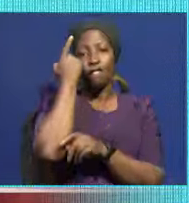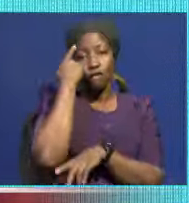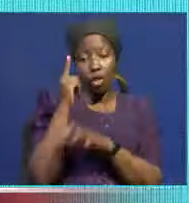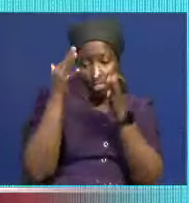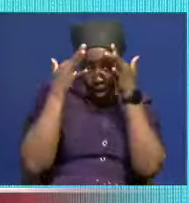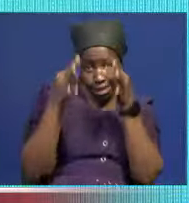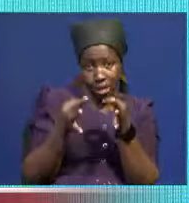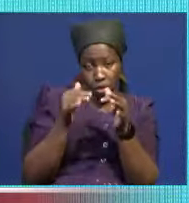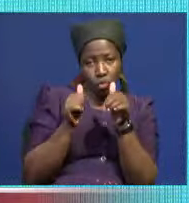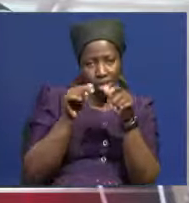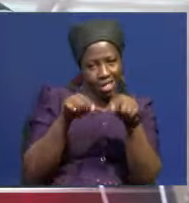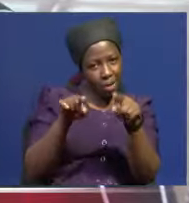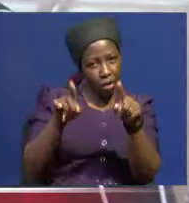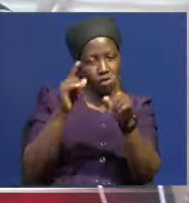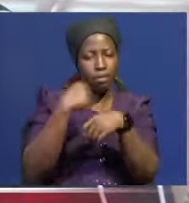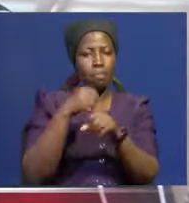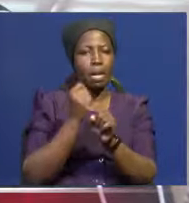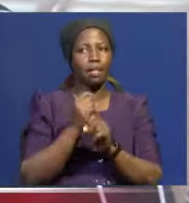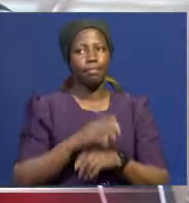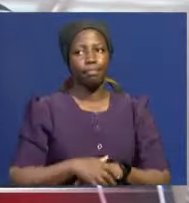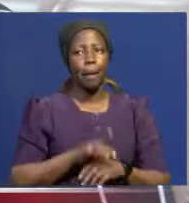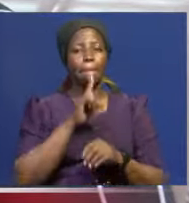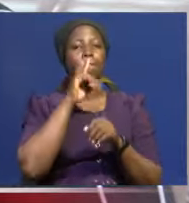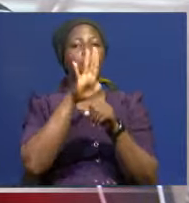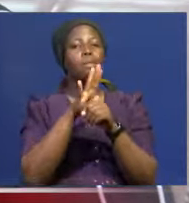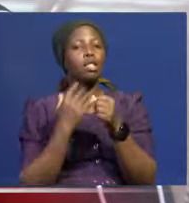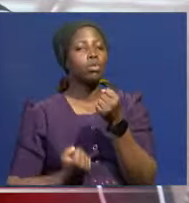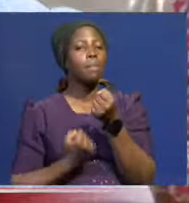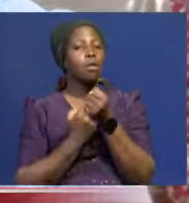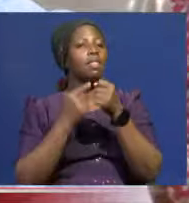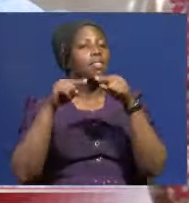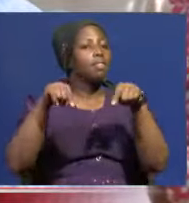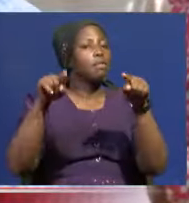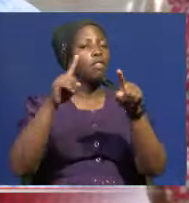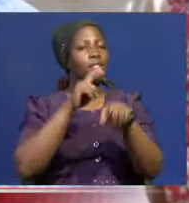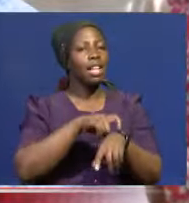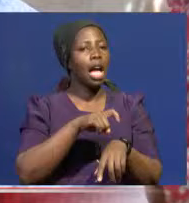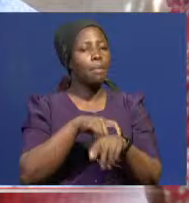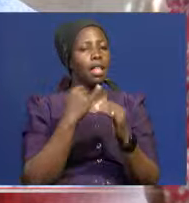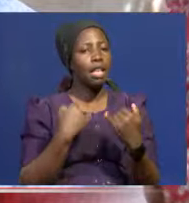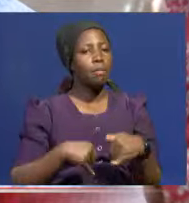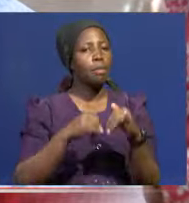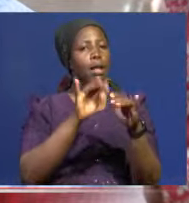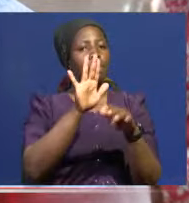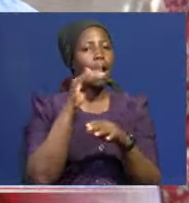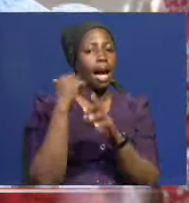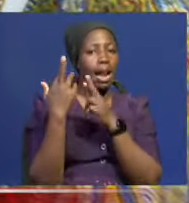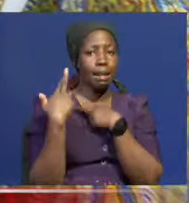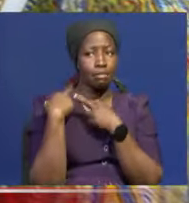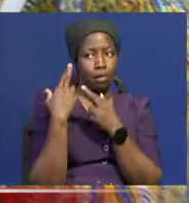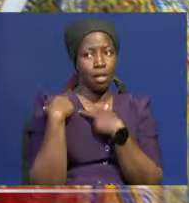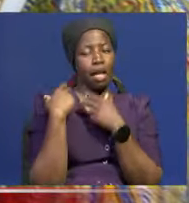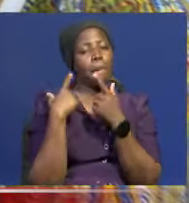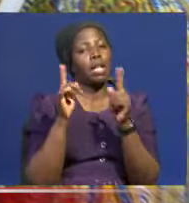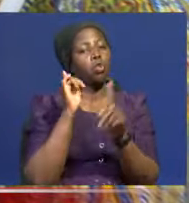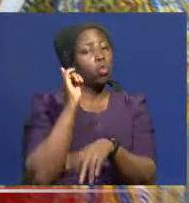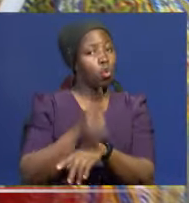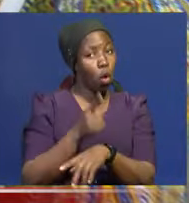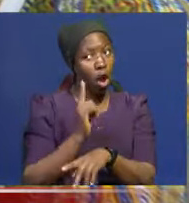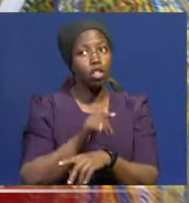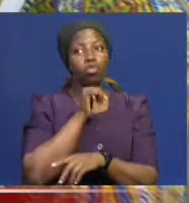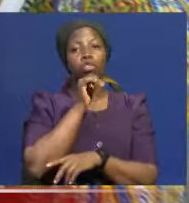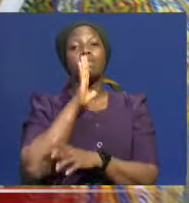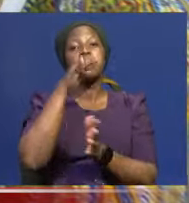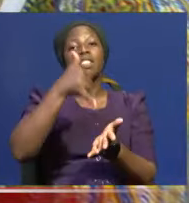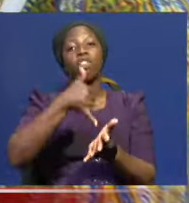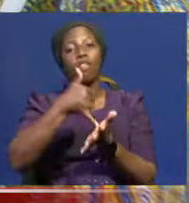decisions they make. Huku wa kiyahidi kuwaunga mkono wakatu utakelezaji wa majukumu yao, Ruto aliwaonya thidi ya kushawishiwa kuhusika na